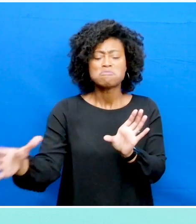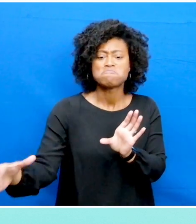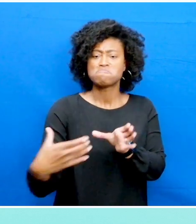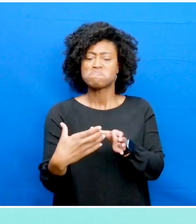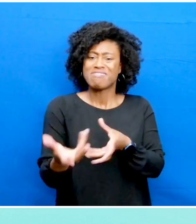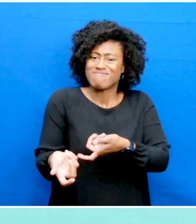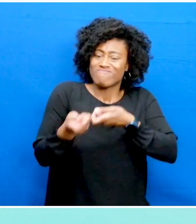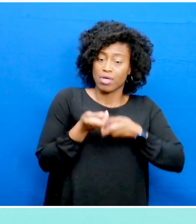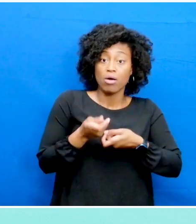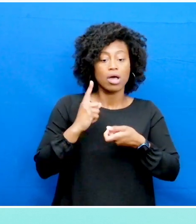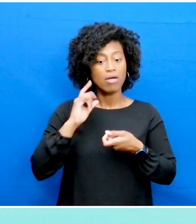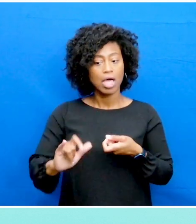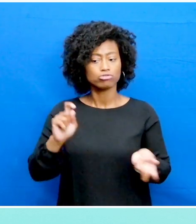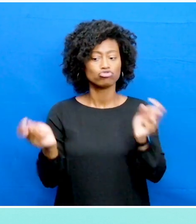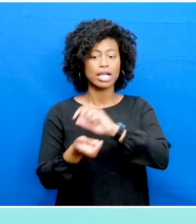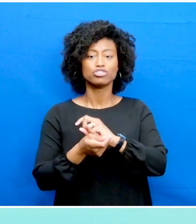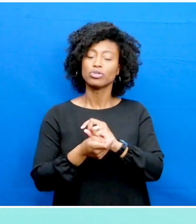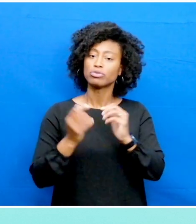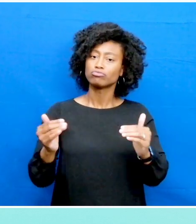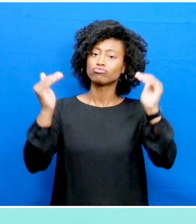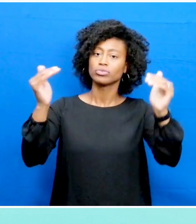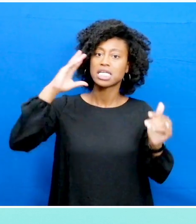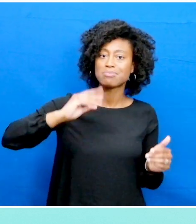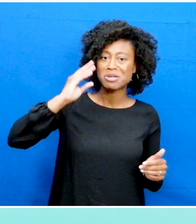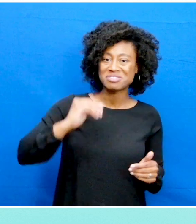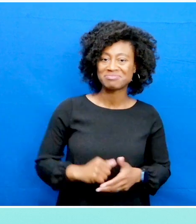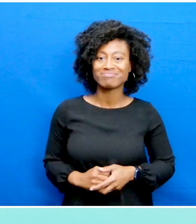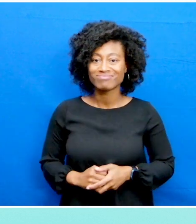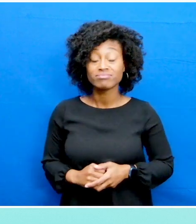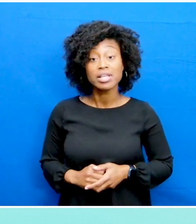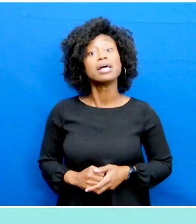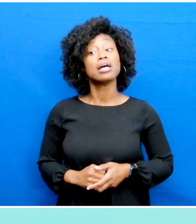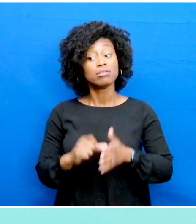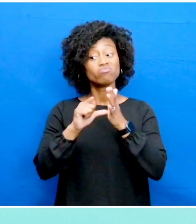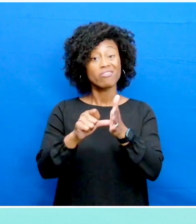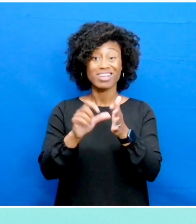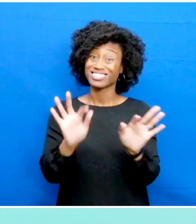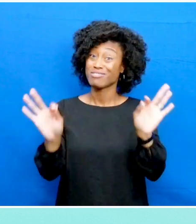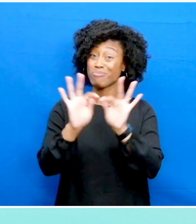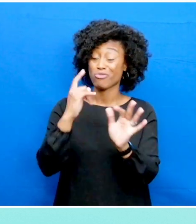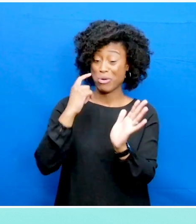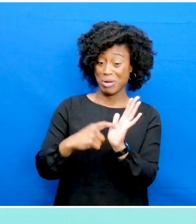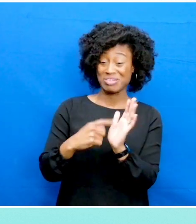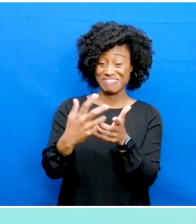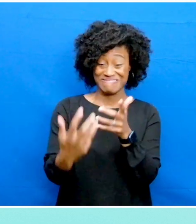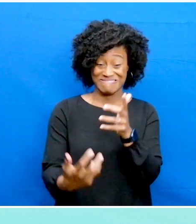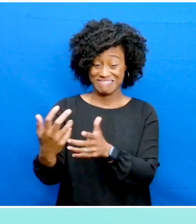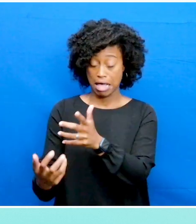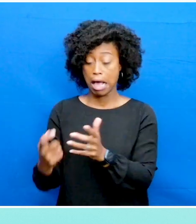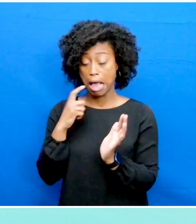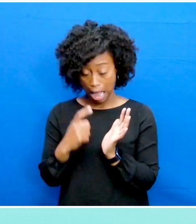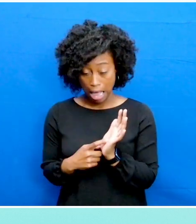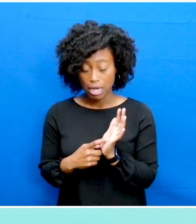identifies and transforms these exclusions into opportunities for better experiences, and it emphasizes the importance of recognizing